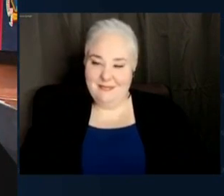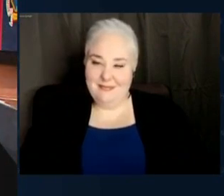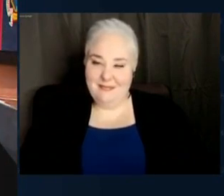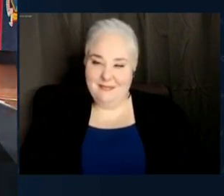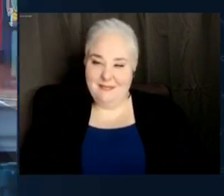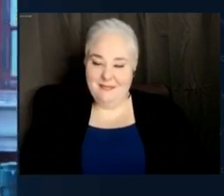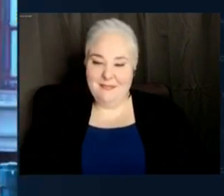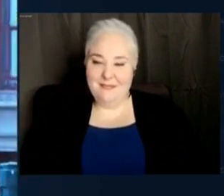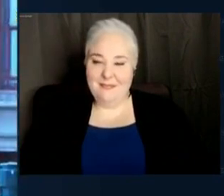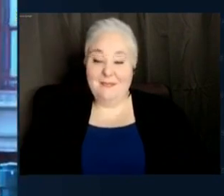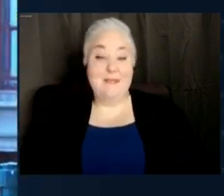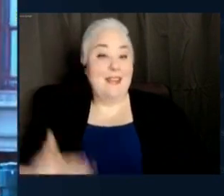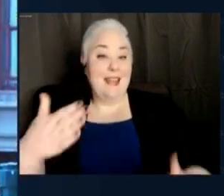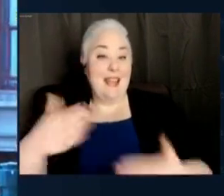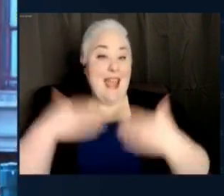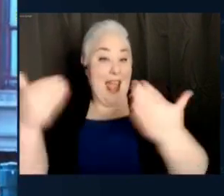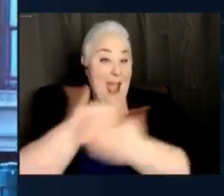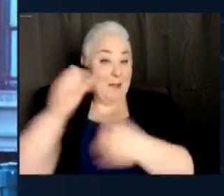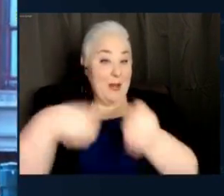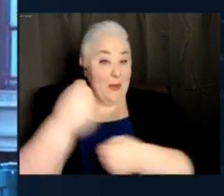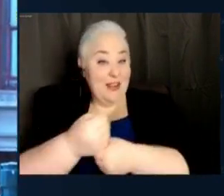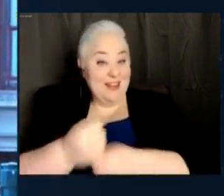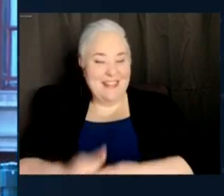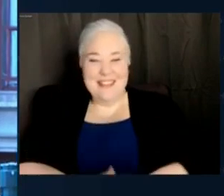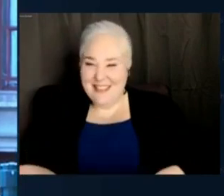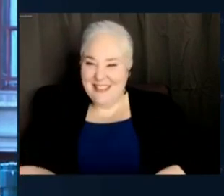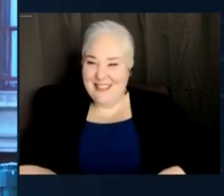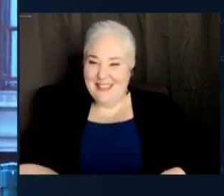Happy New Year. Happy New Year.